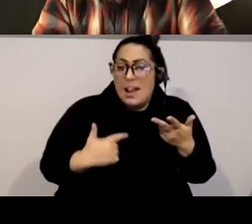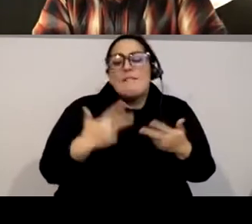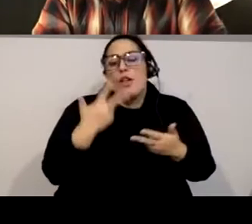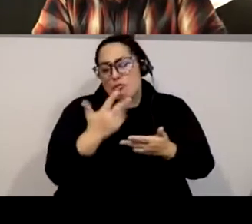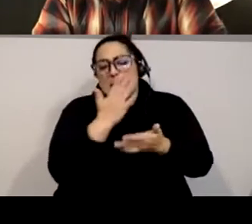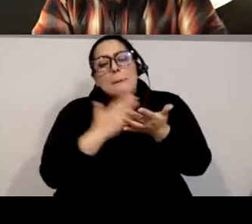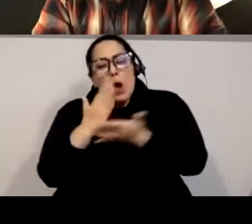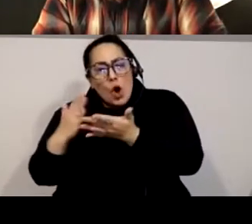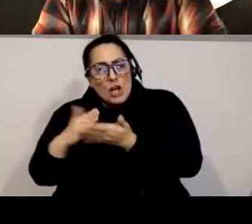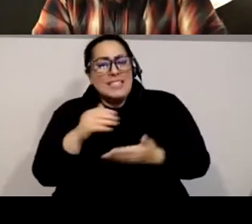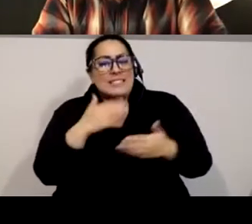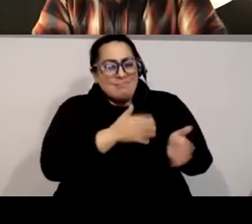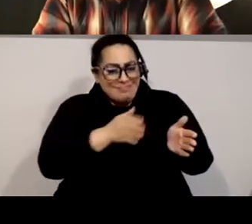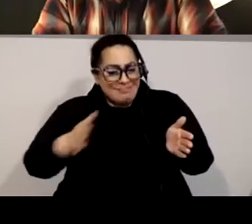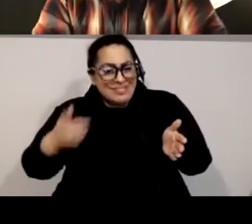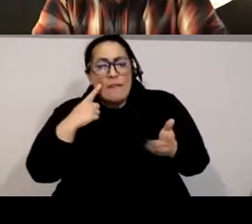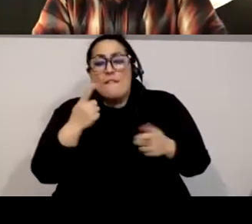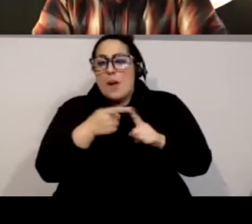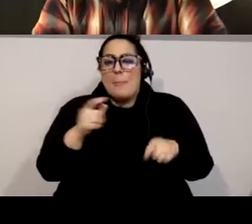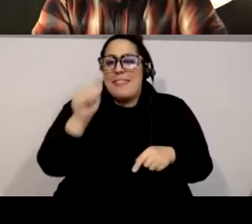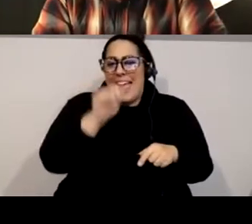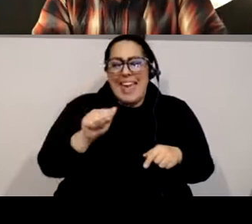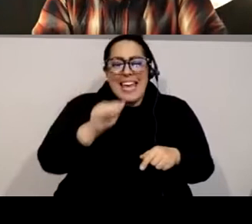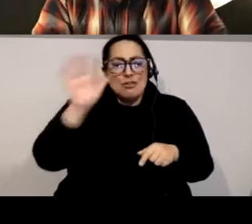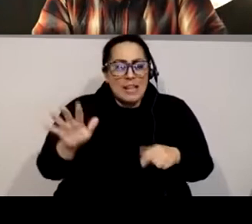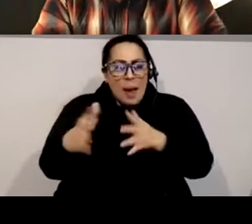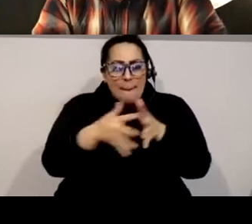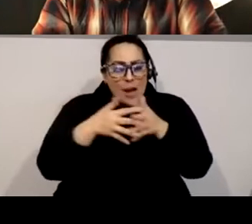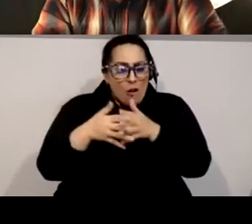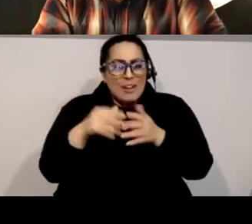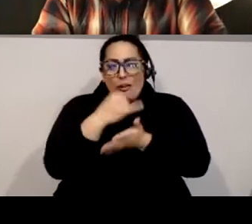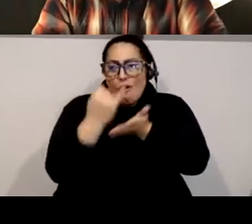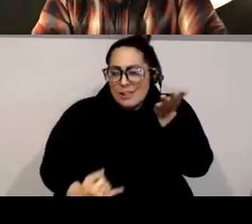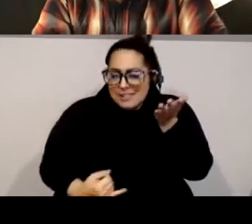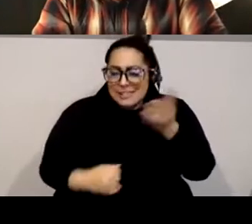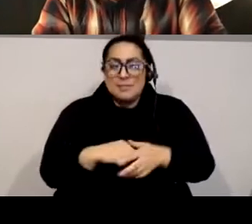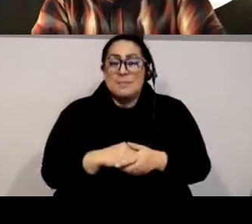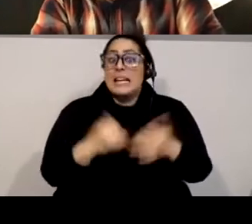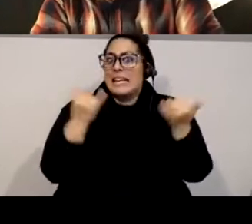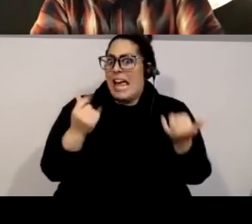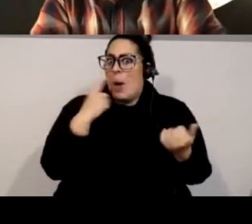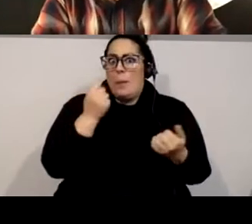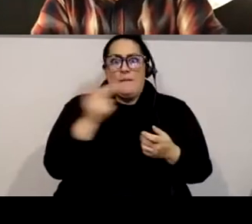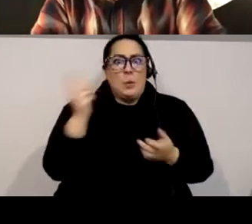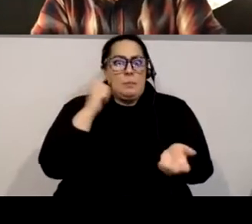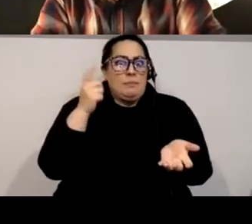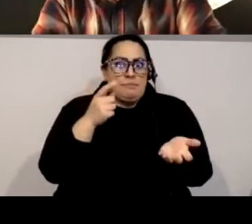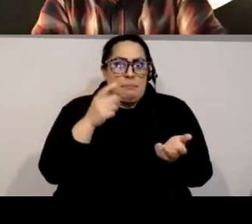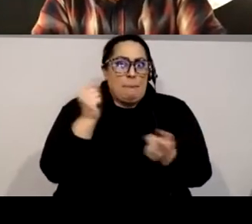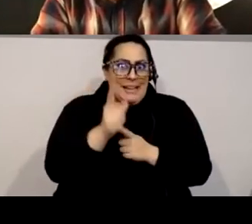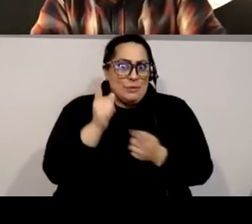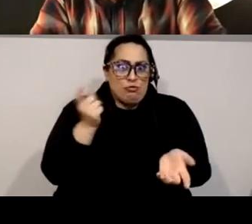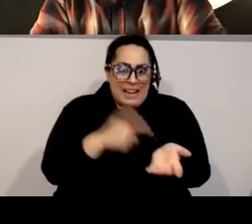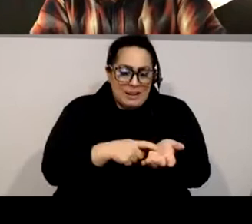Donald Rubin Foundation and the Asian American Arts Alliance. Now I'd like to take a few minutes for a land recognition to acknowledge our respective